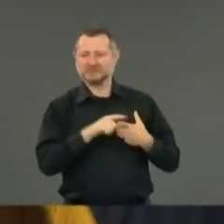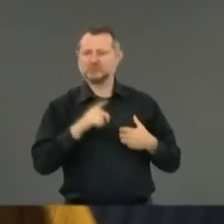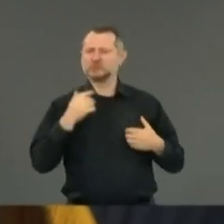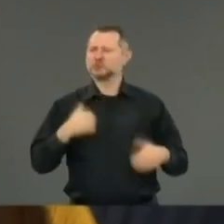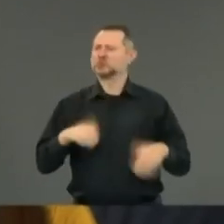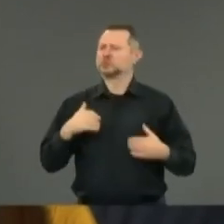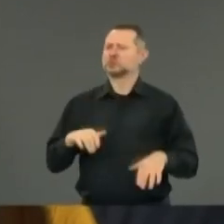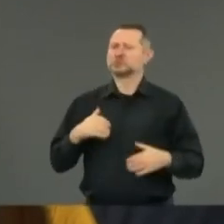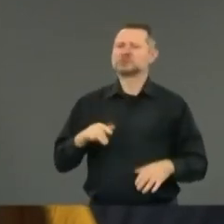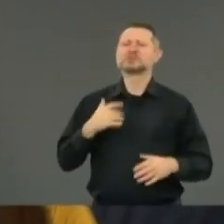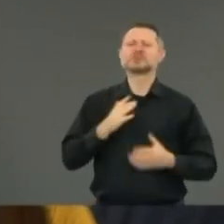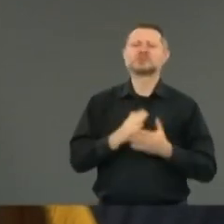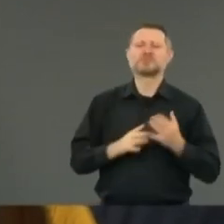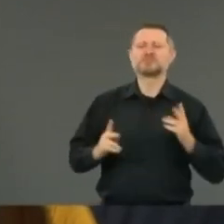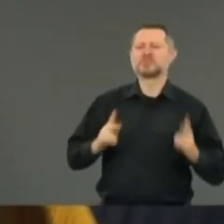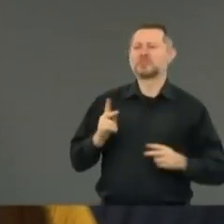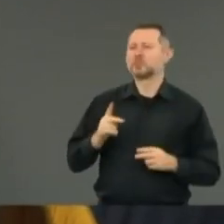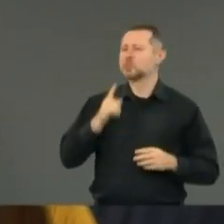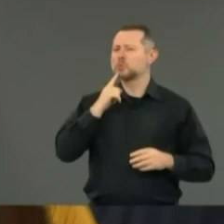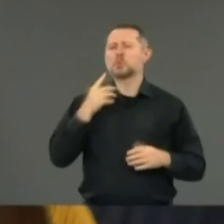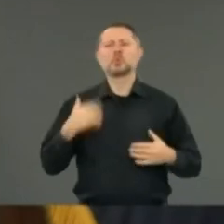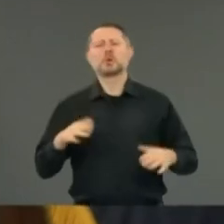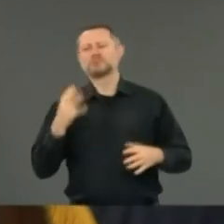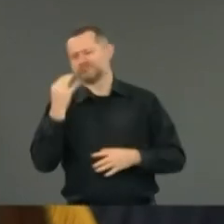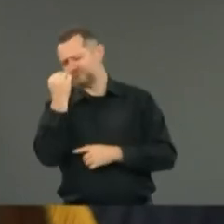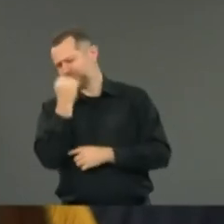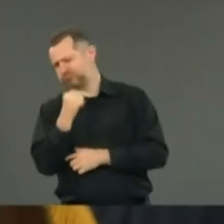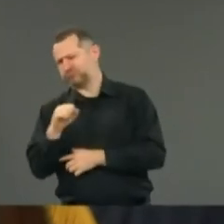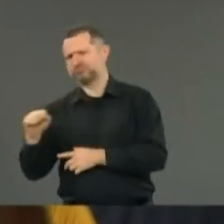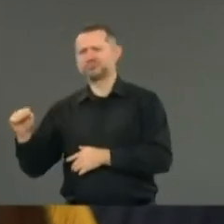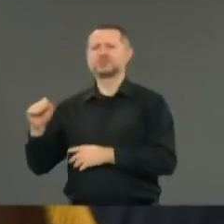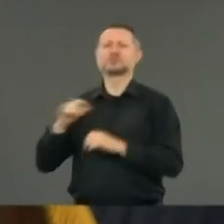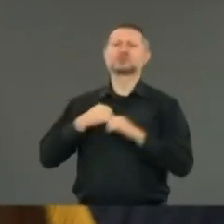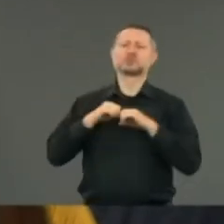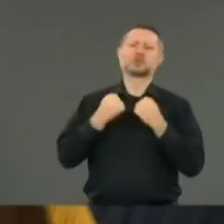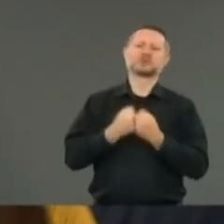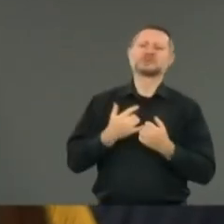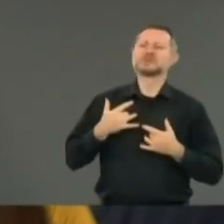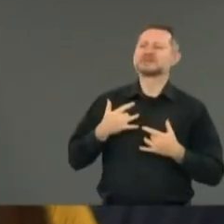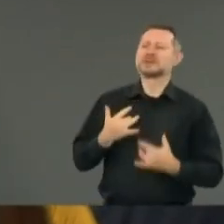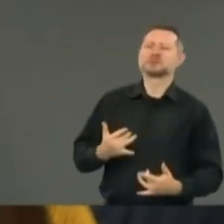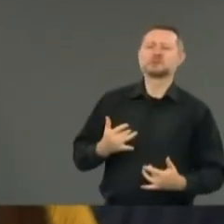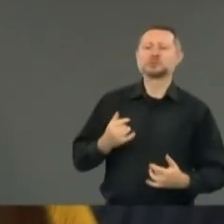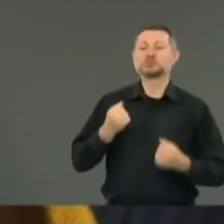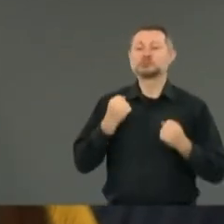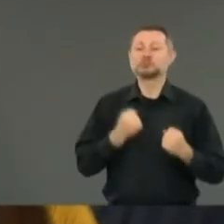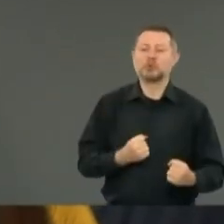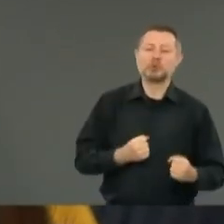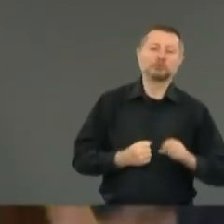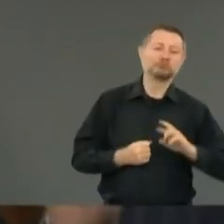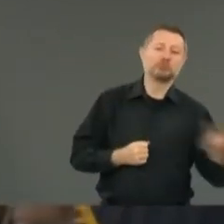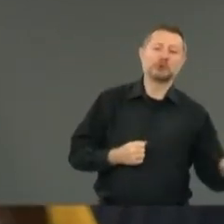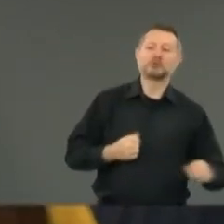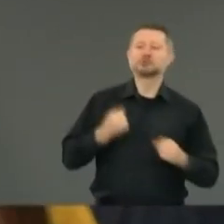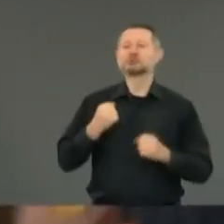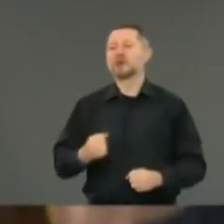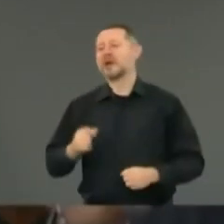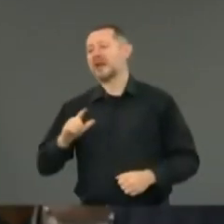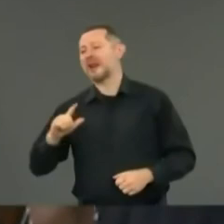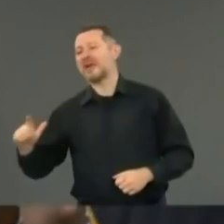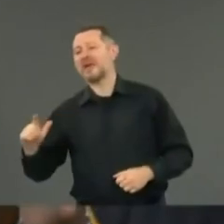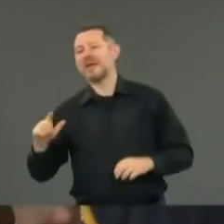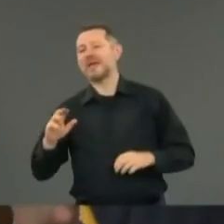in our society. Our society is about extremes now, right? Extreme left, extreme right, high